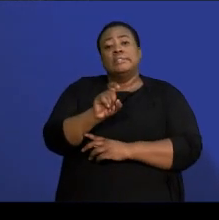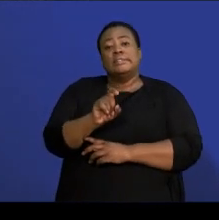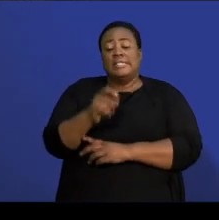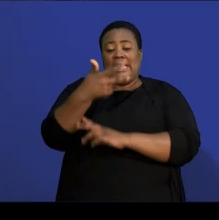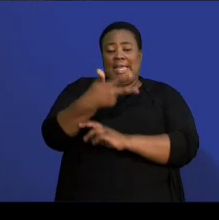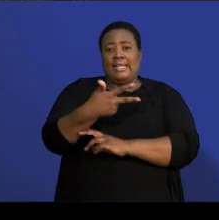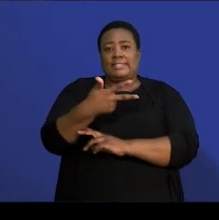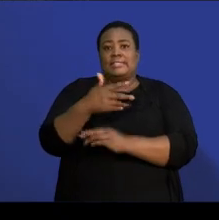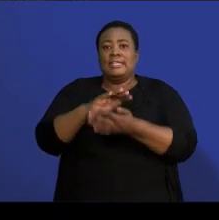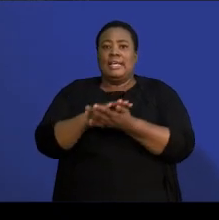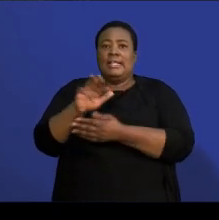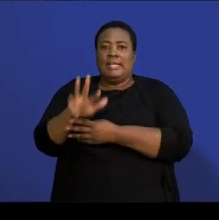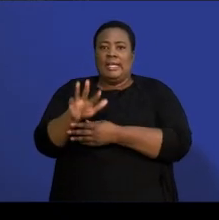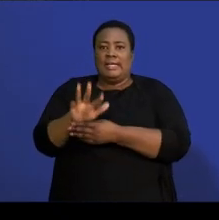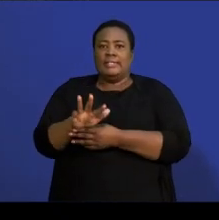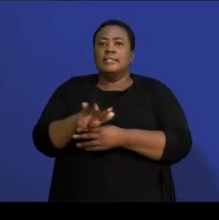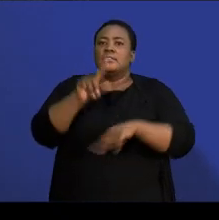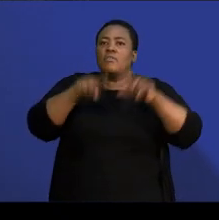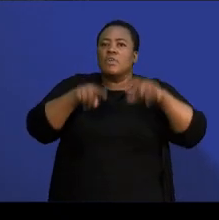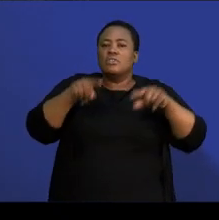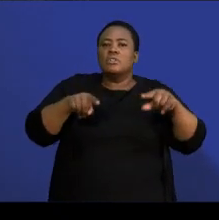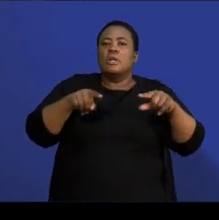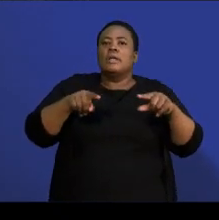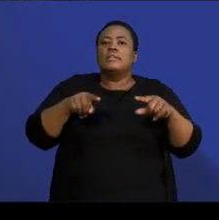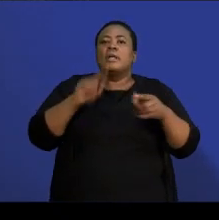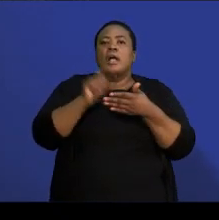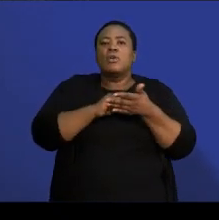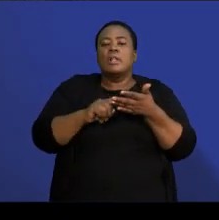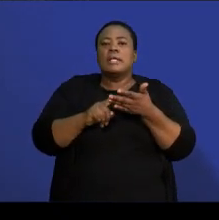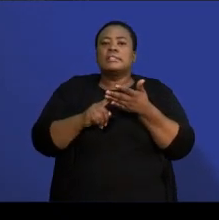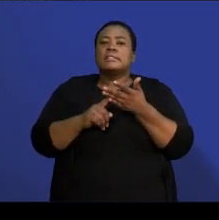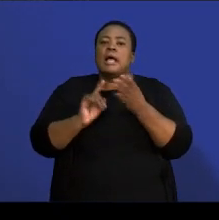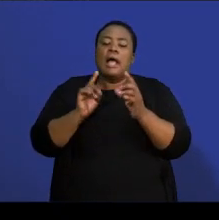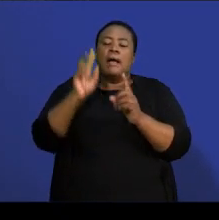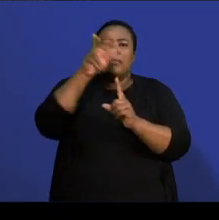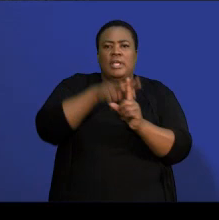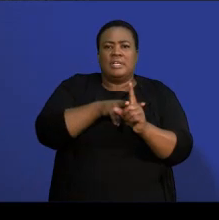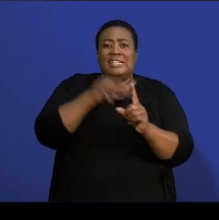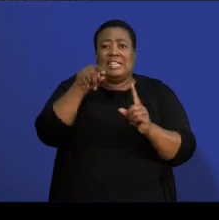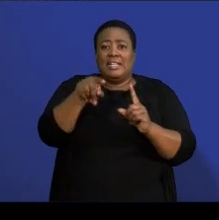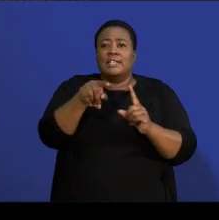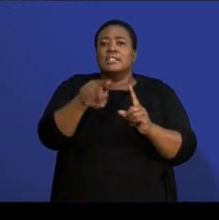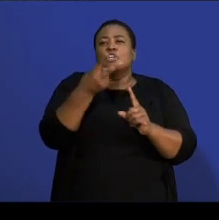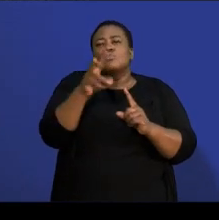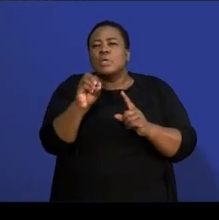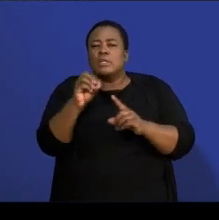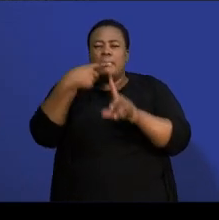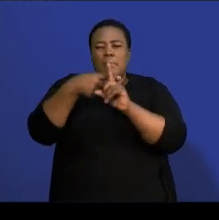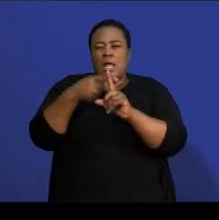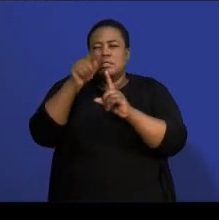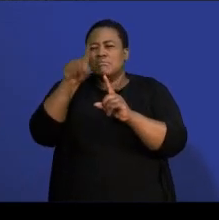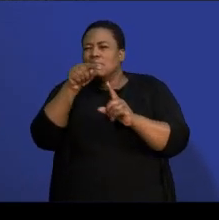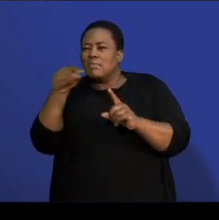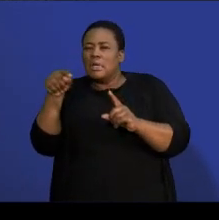calculus application. And this is between 20 plus or minus 3 marks. Here, it's mainly